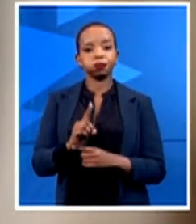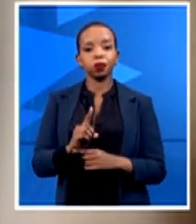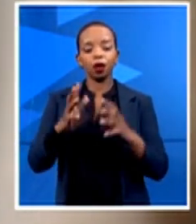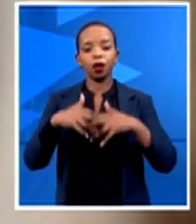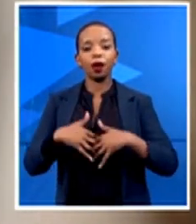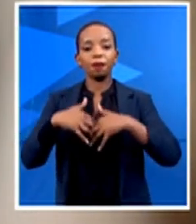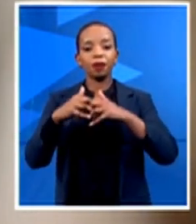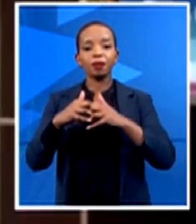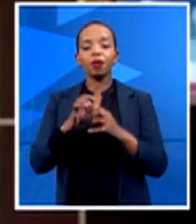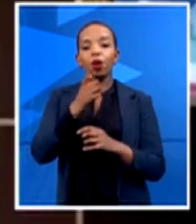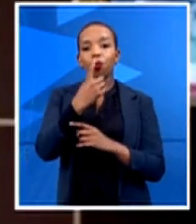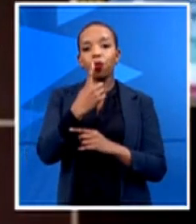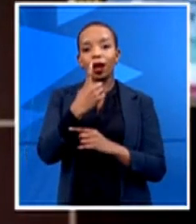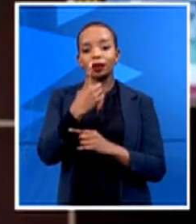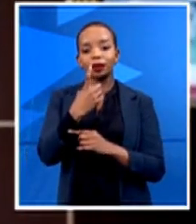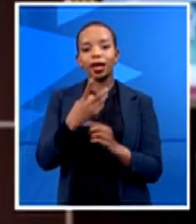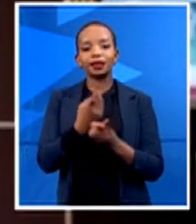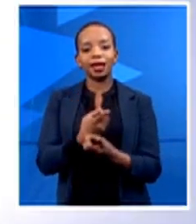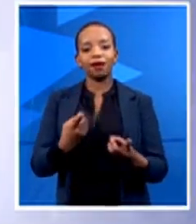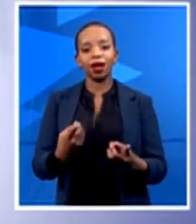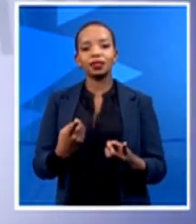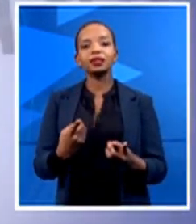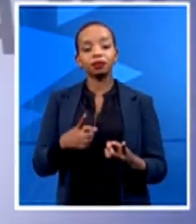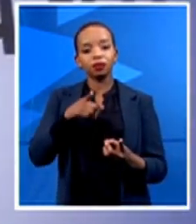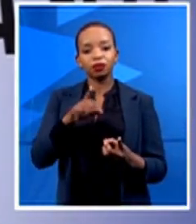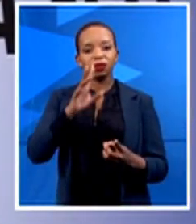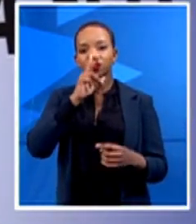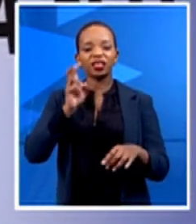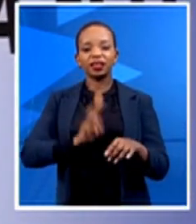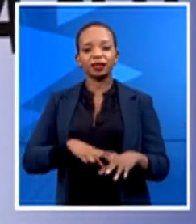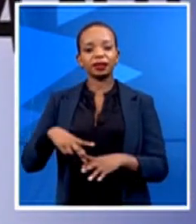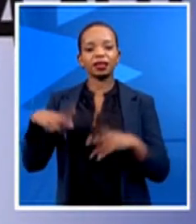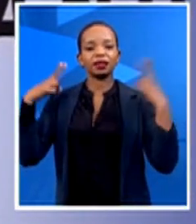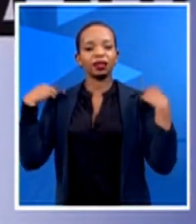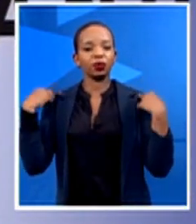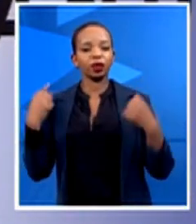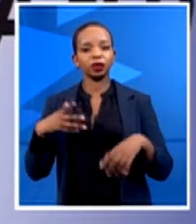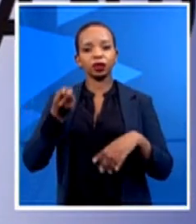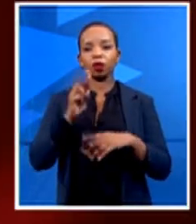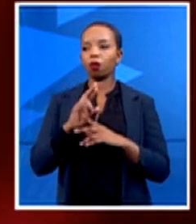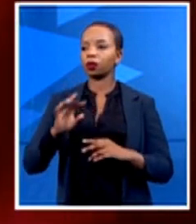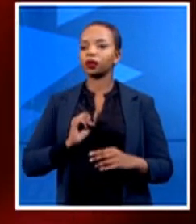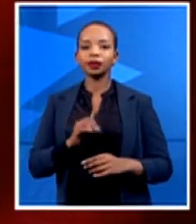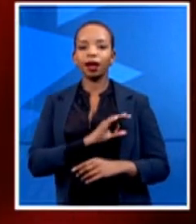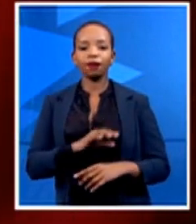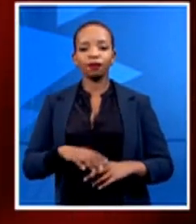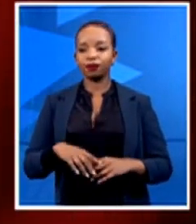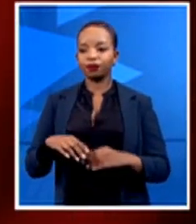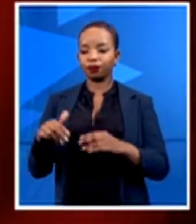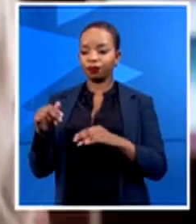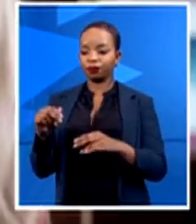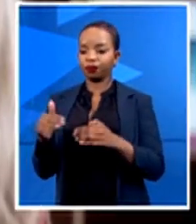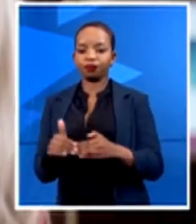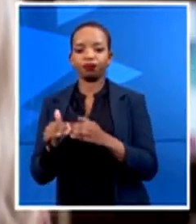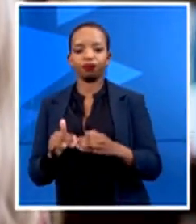does not need a security guard or an employee to man. It actually integrates temperature screening. It